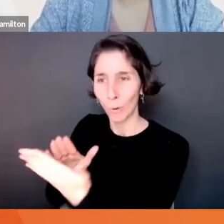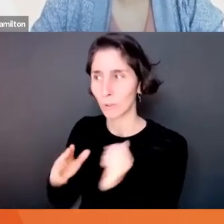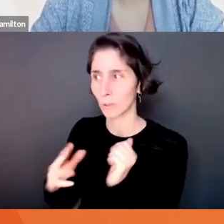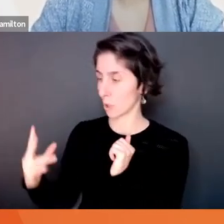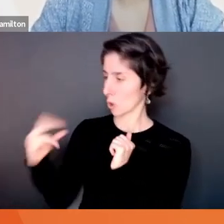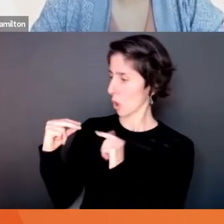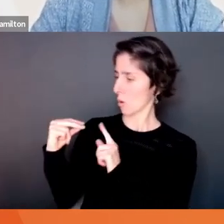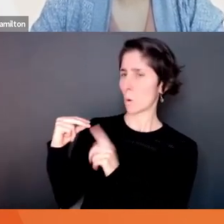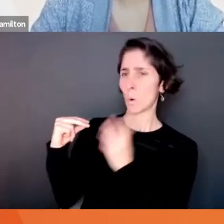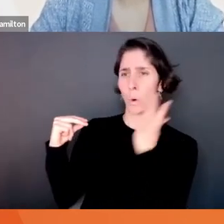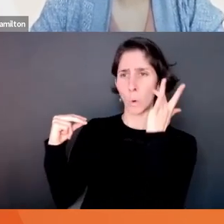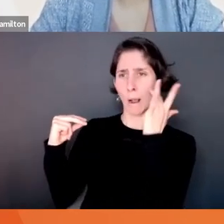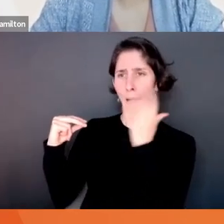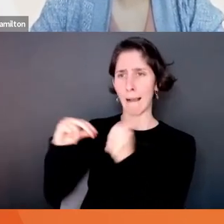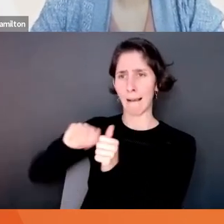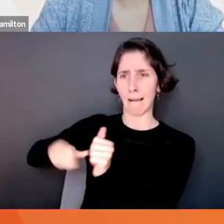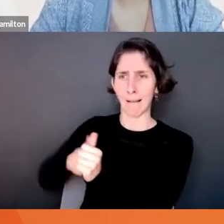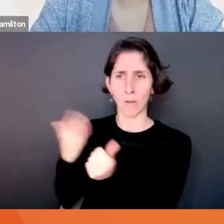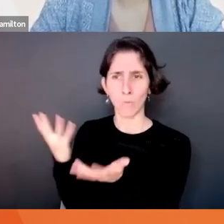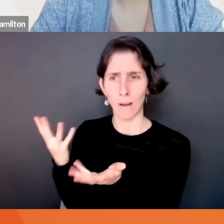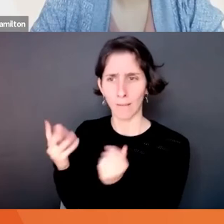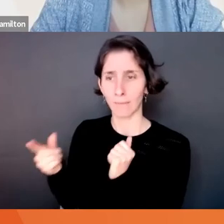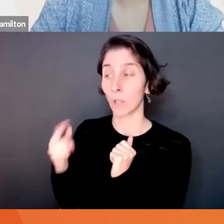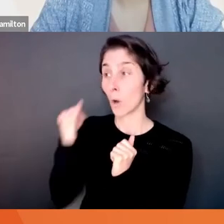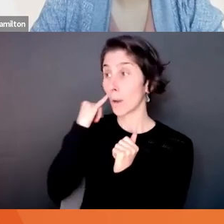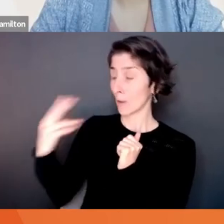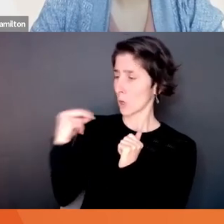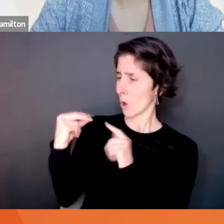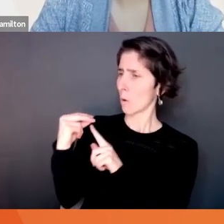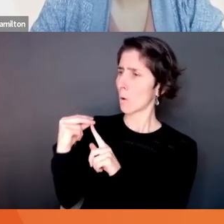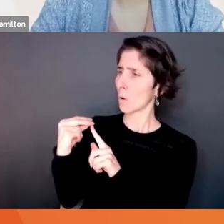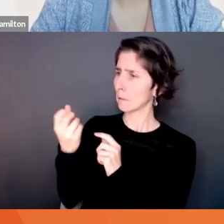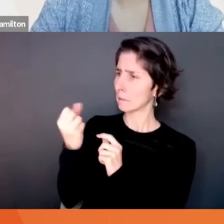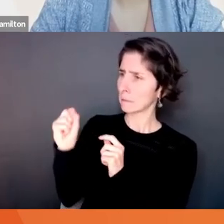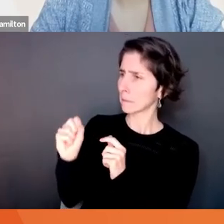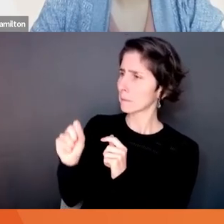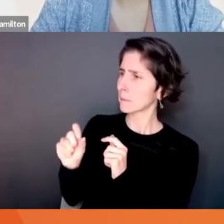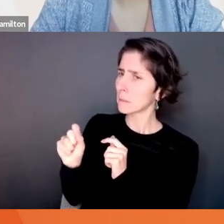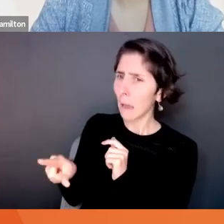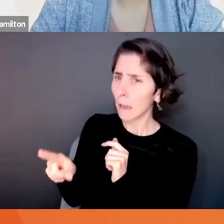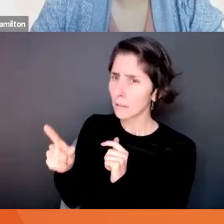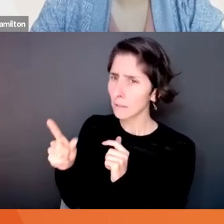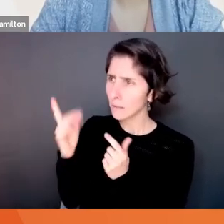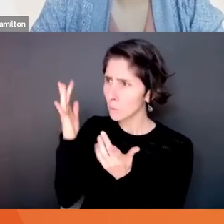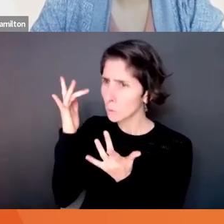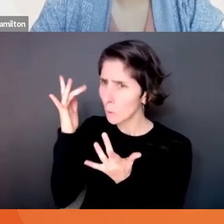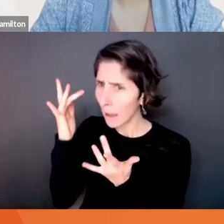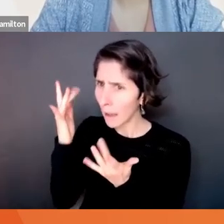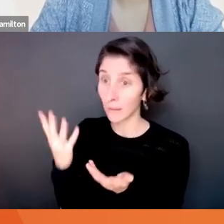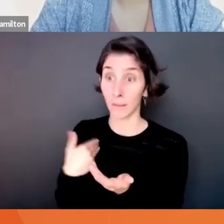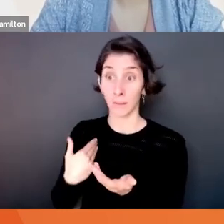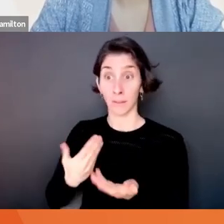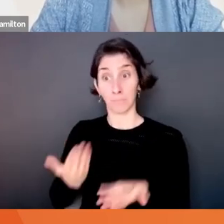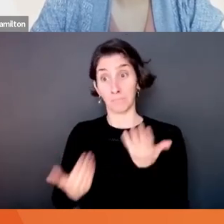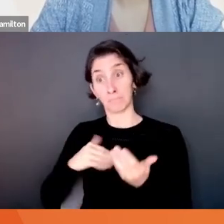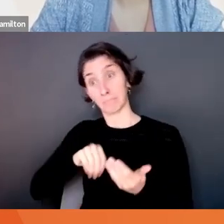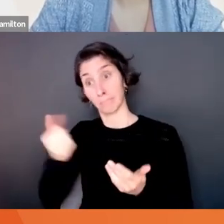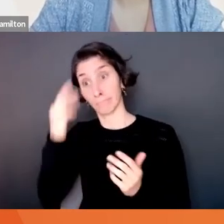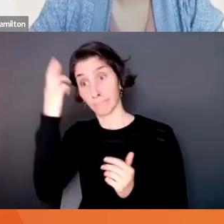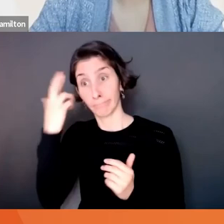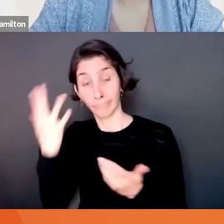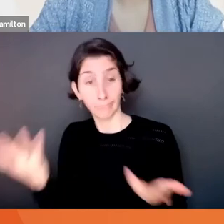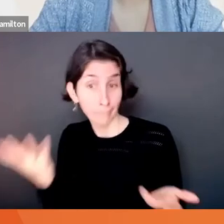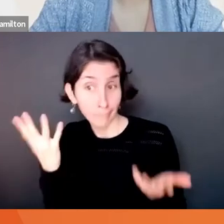and even asking them, like if they resist you, sometimes it's not because they don't think it's a valuable thing. They might just have a different reason. And so it's actually a